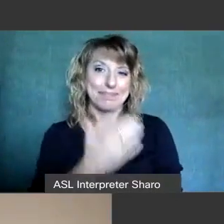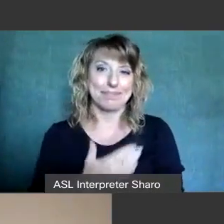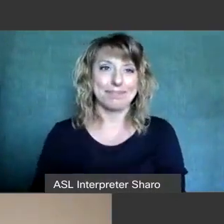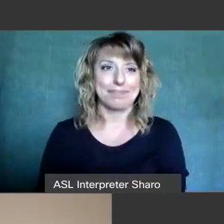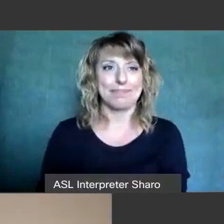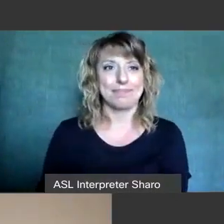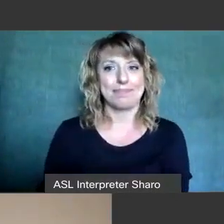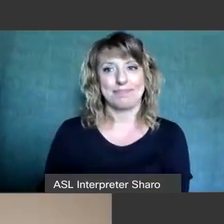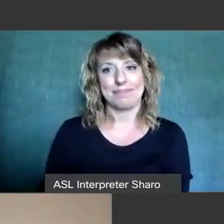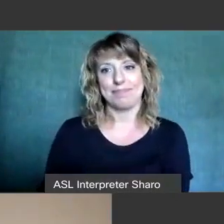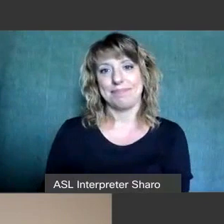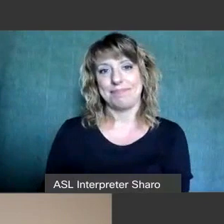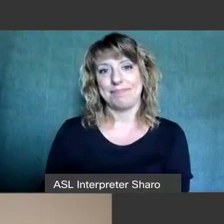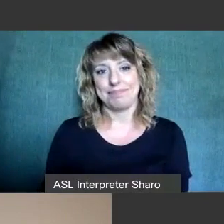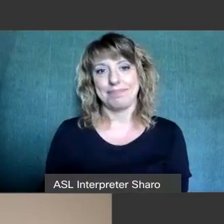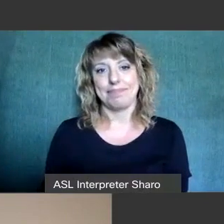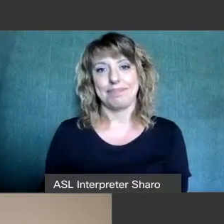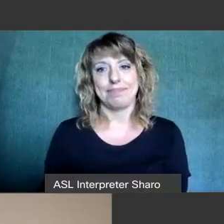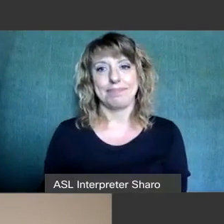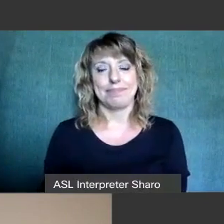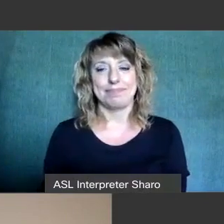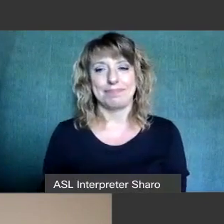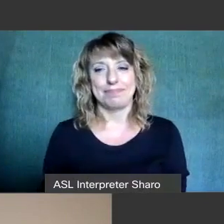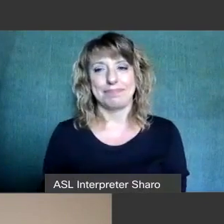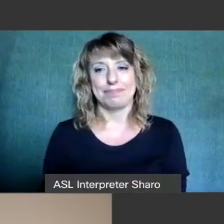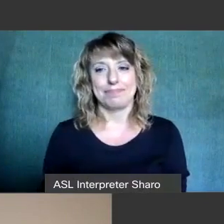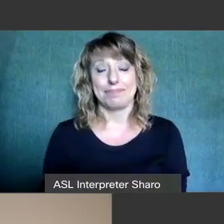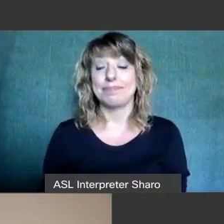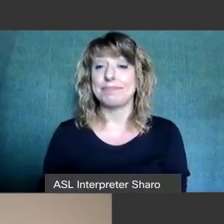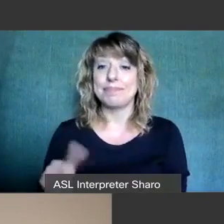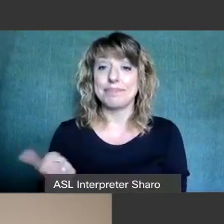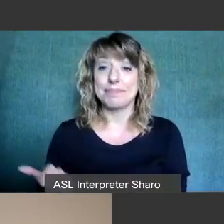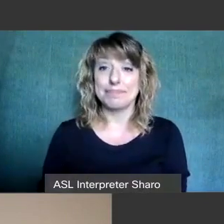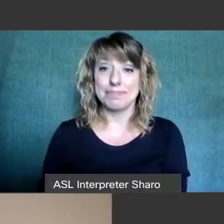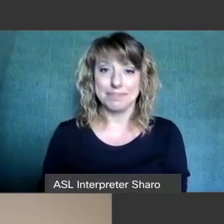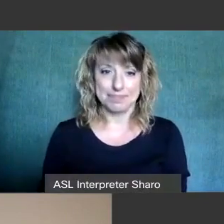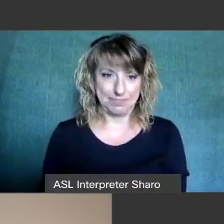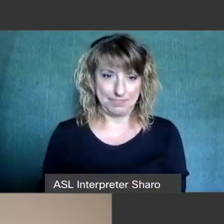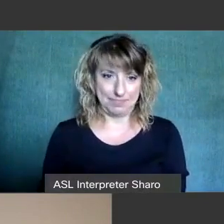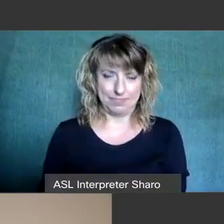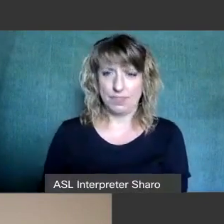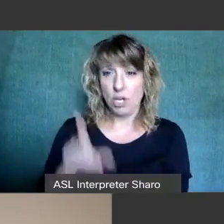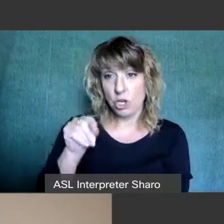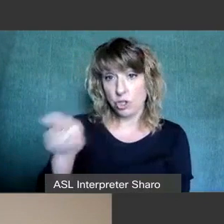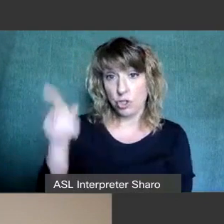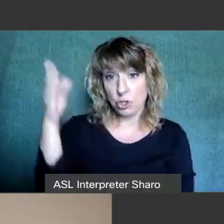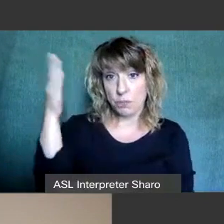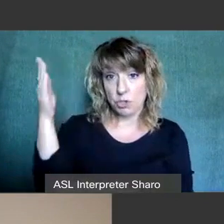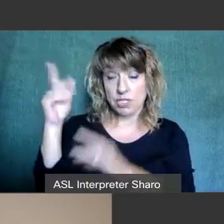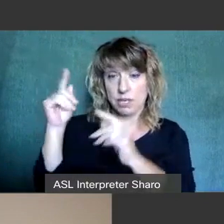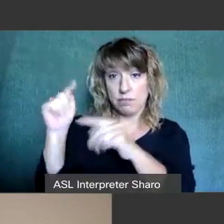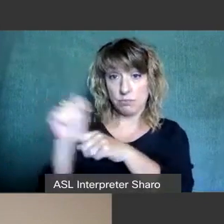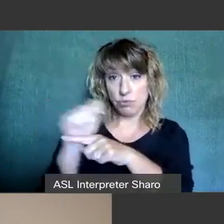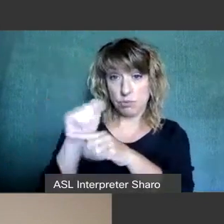okay um another question uh do you present trainings or